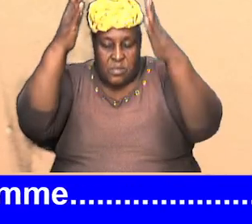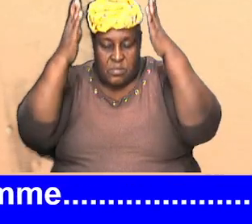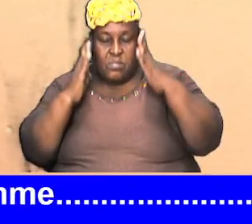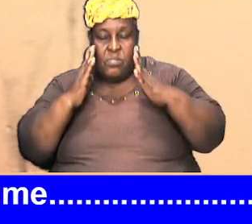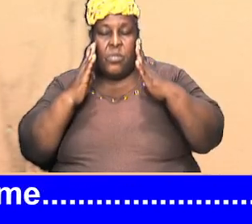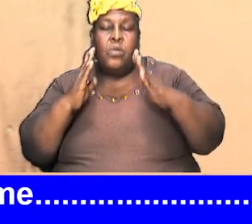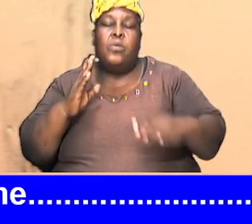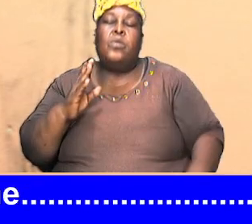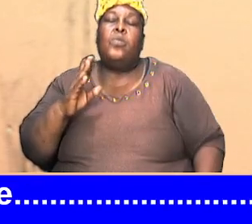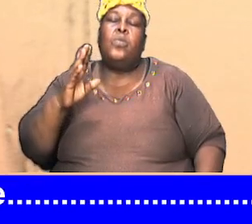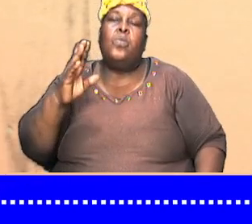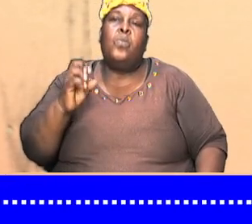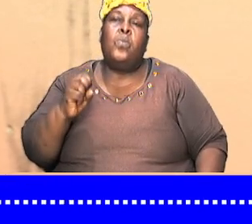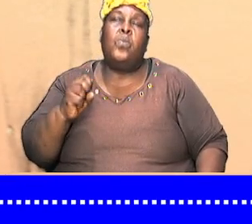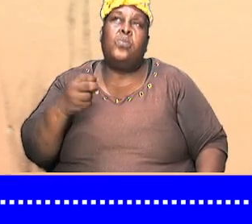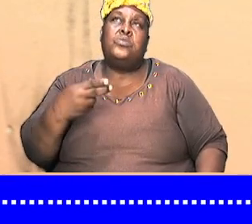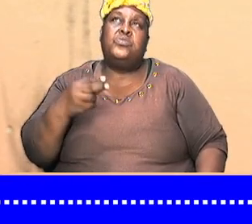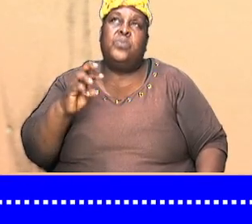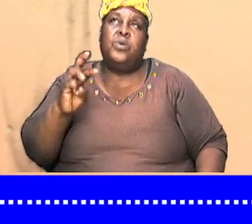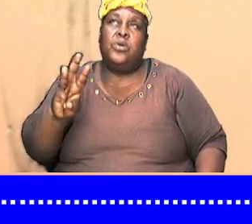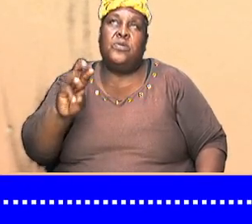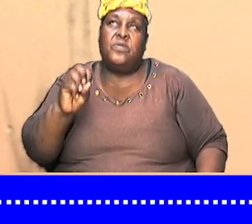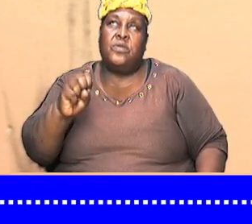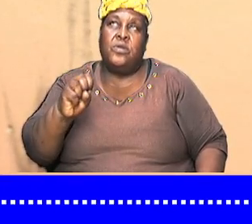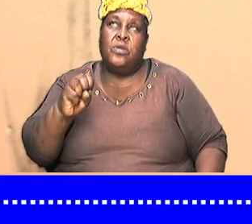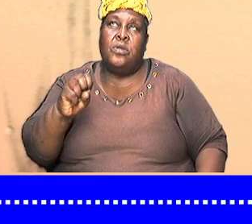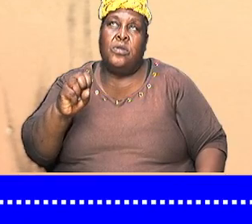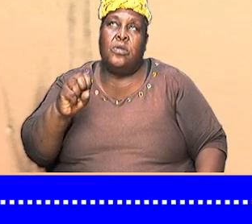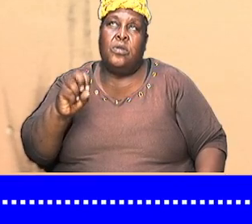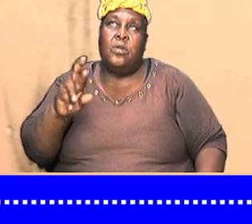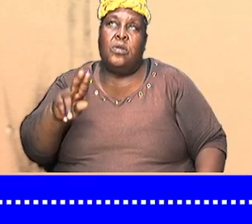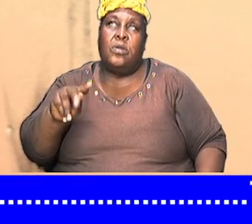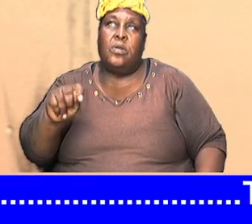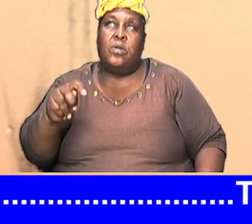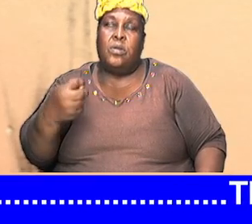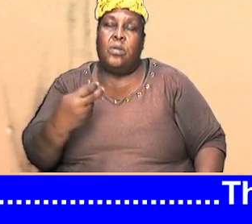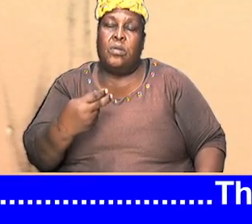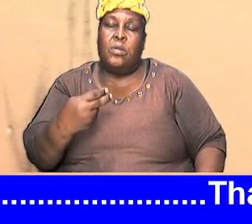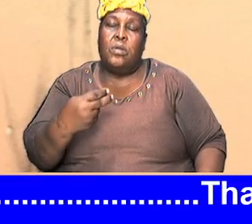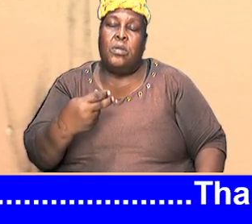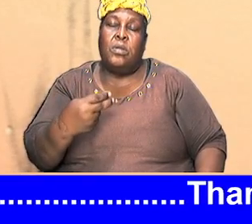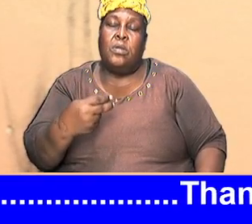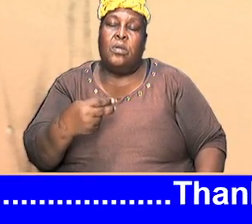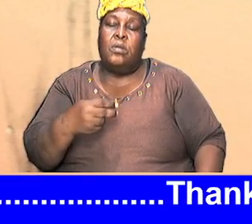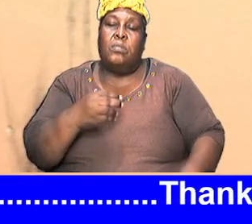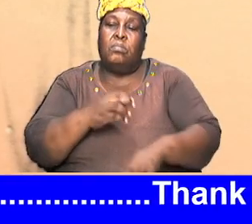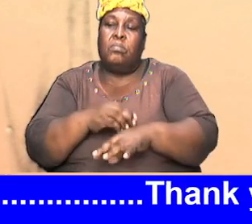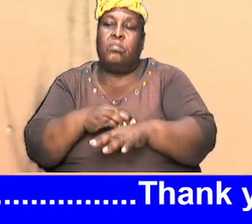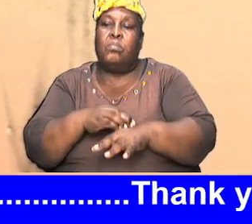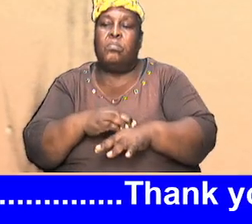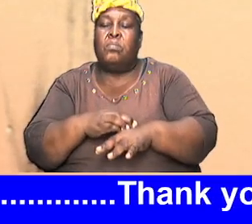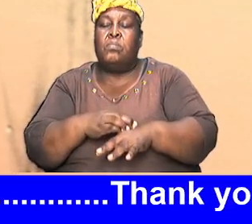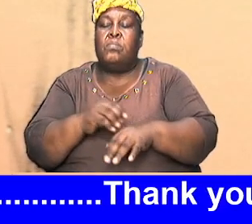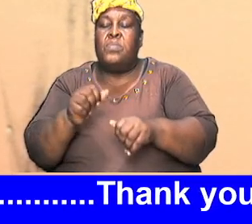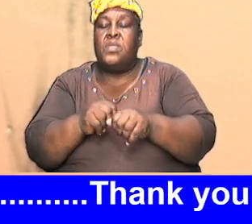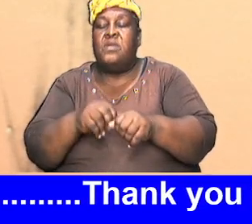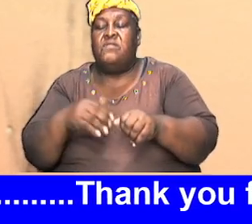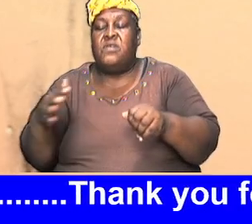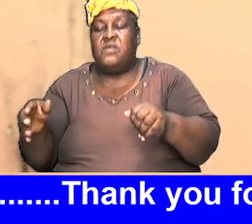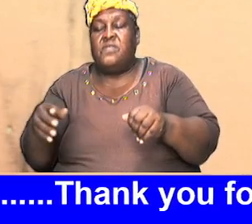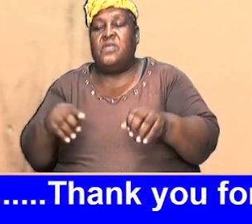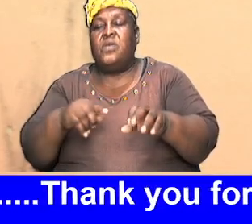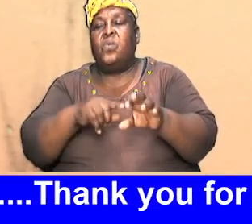at Dinary Road and everything starts at about a quarter to seven so we want to leave